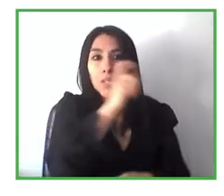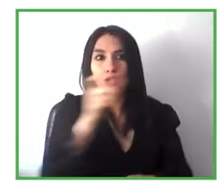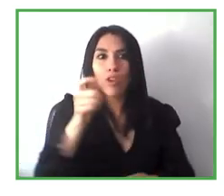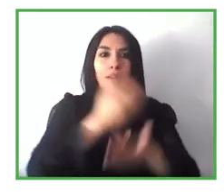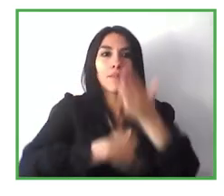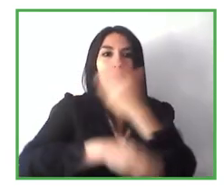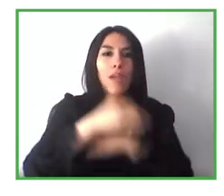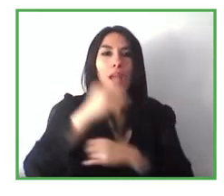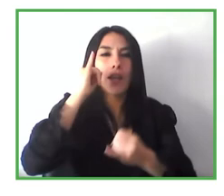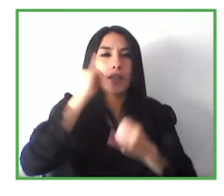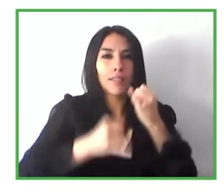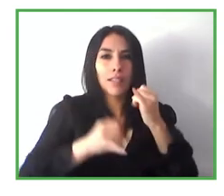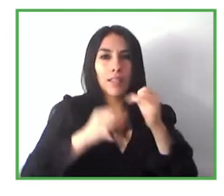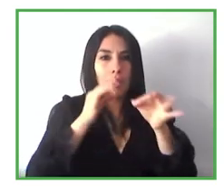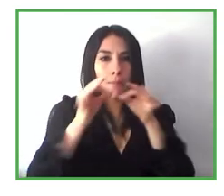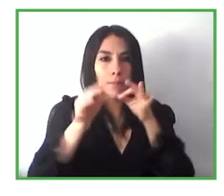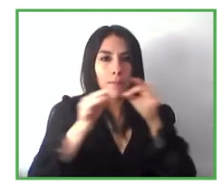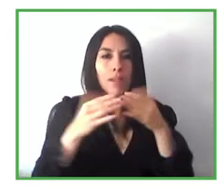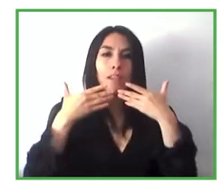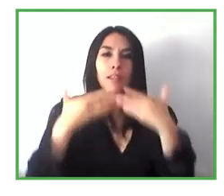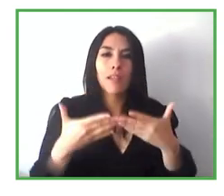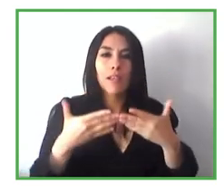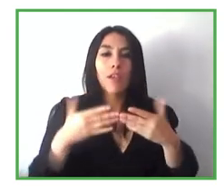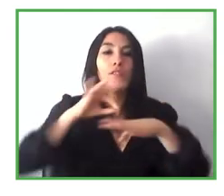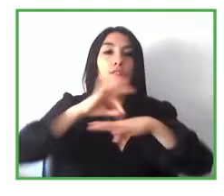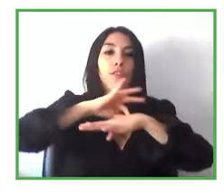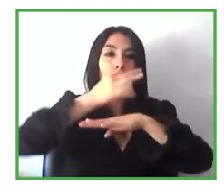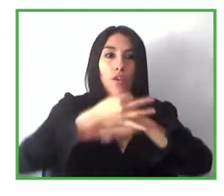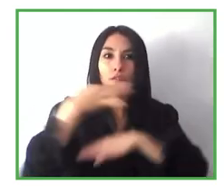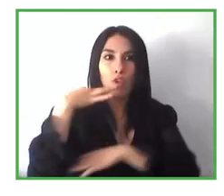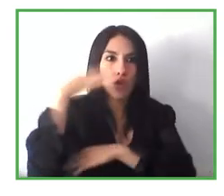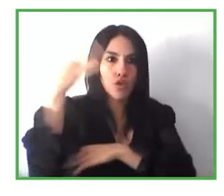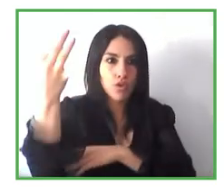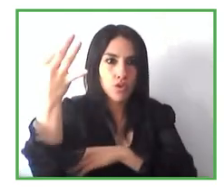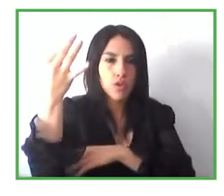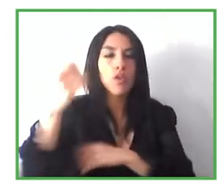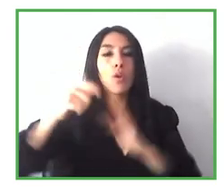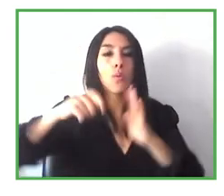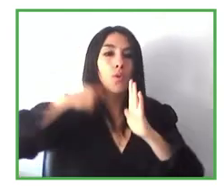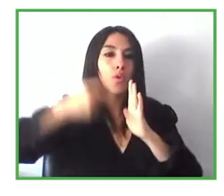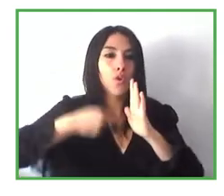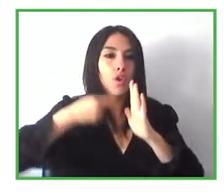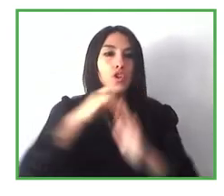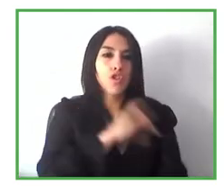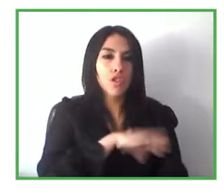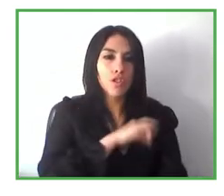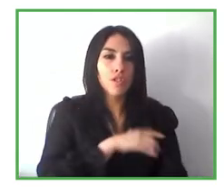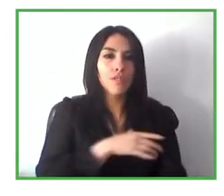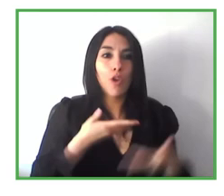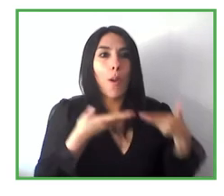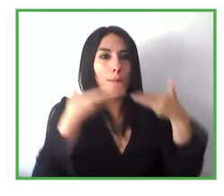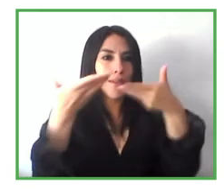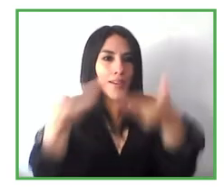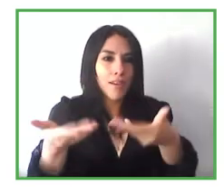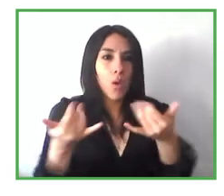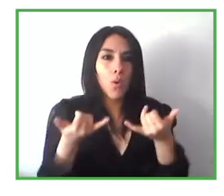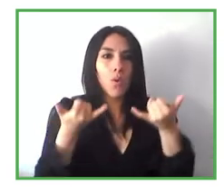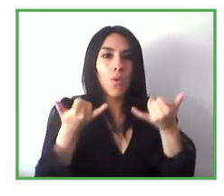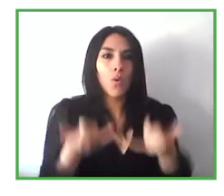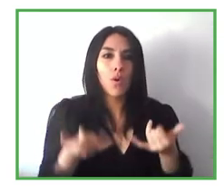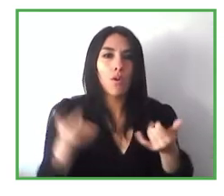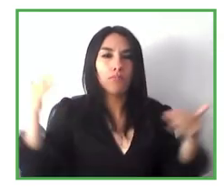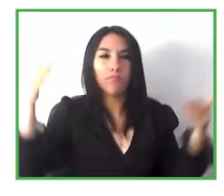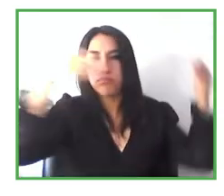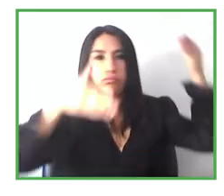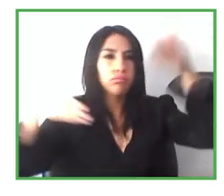So I wanted to thank the Foundation Descureme and Zero Project Chile for the invitation to participate and to